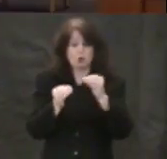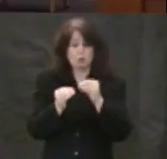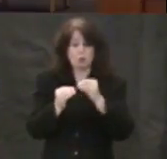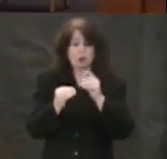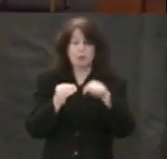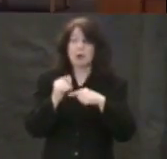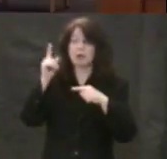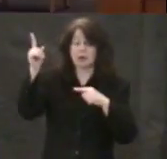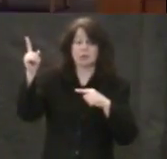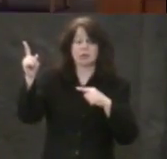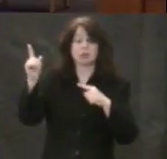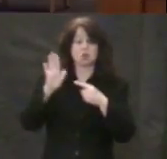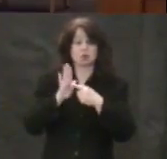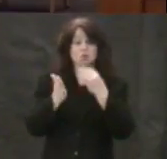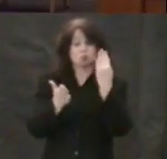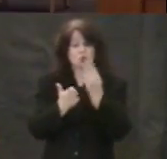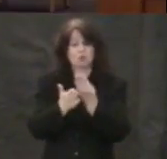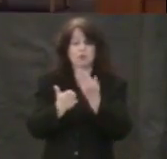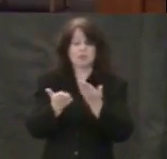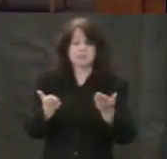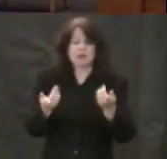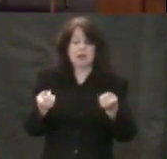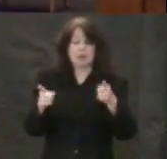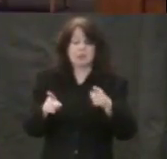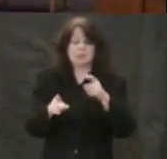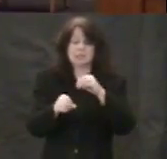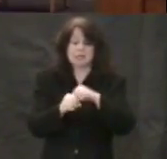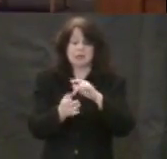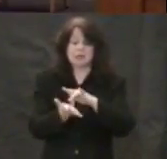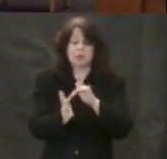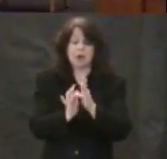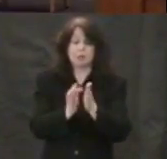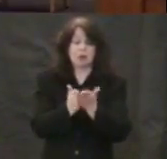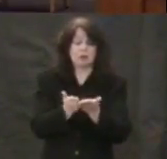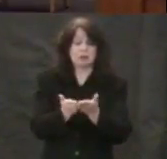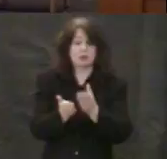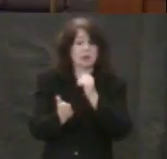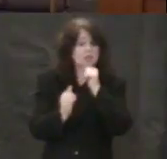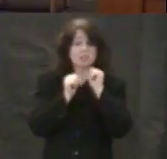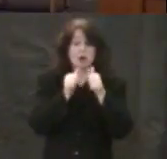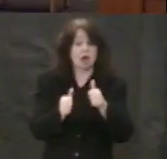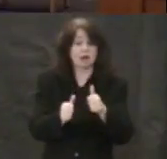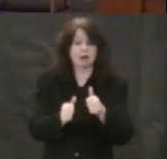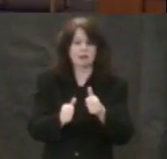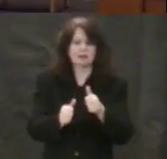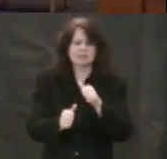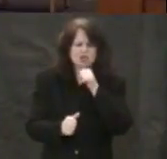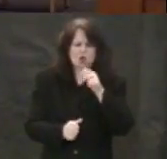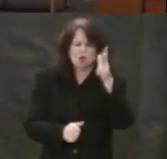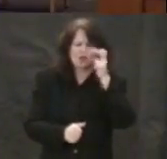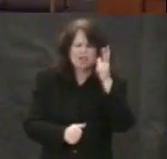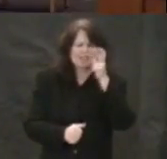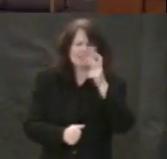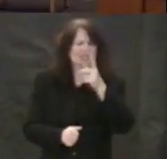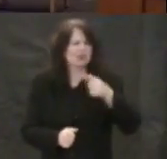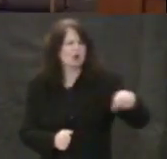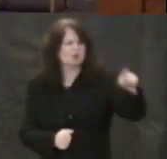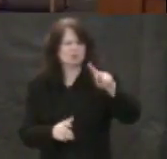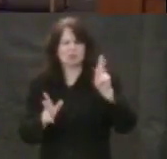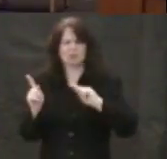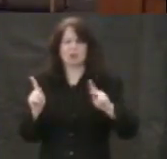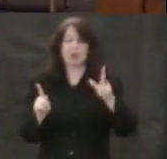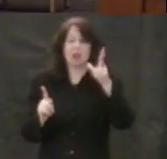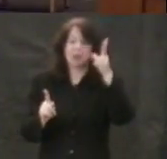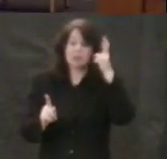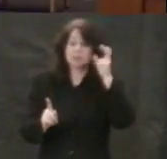verify things that happen in the Bible, not deny them. Don't listen to these others. Listen to